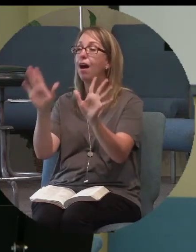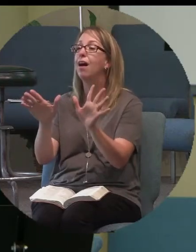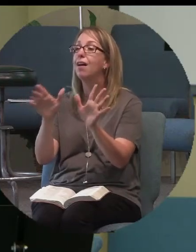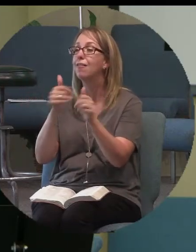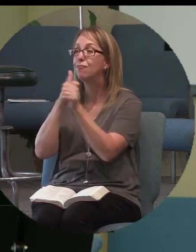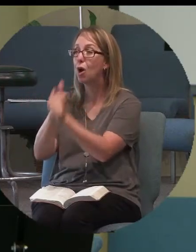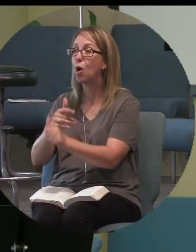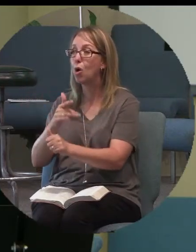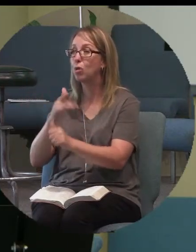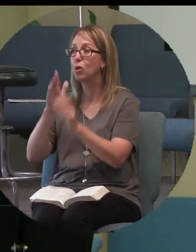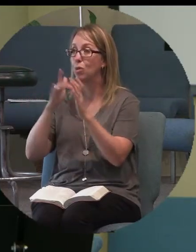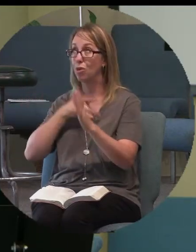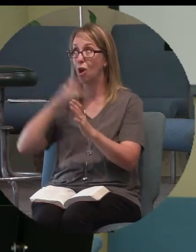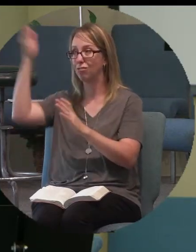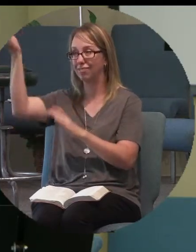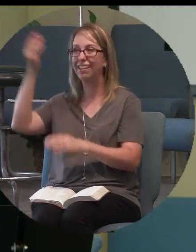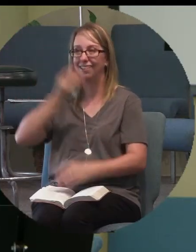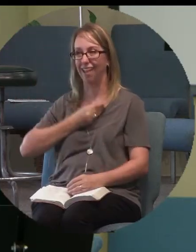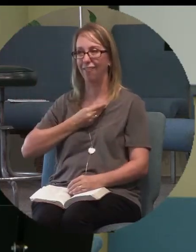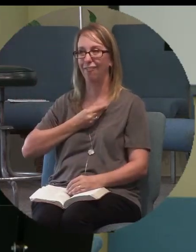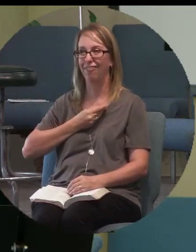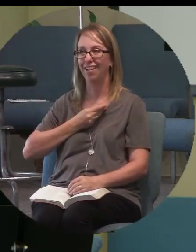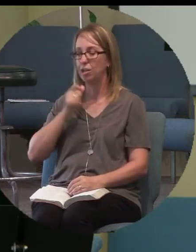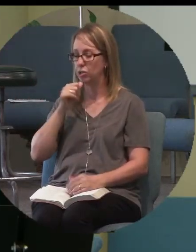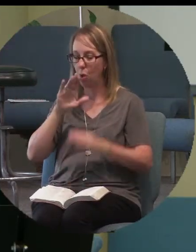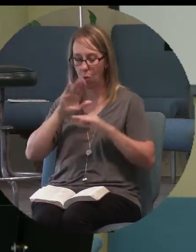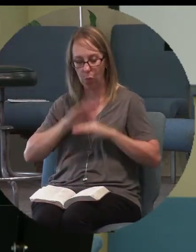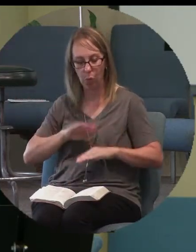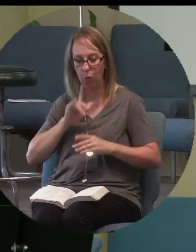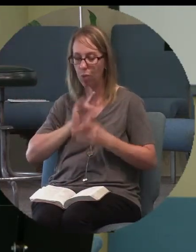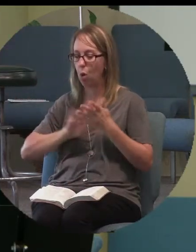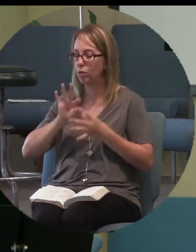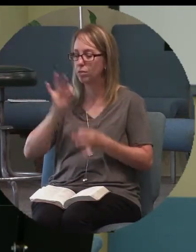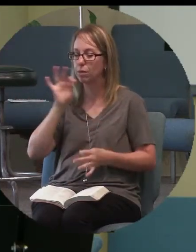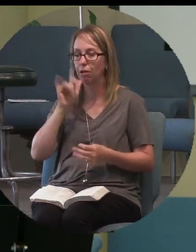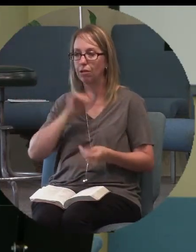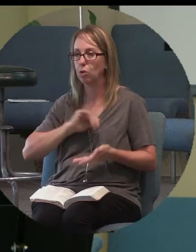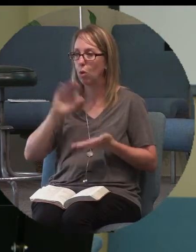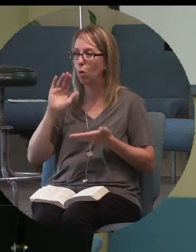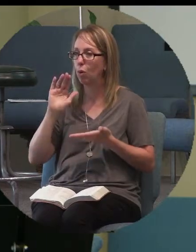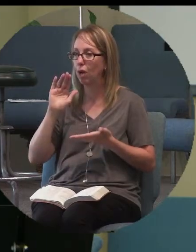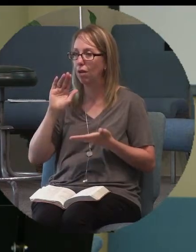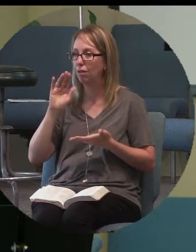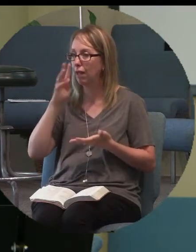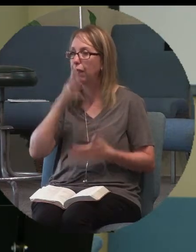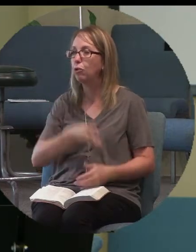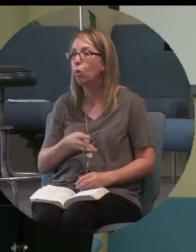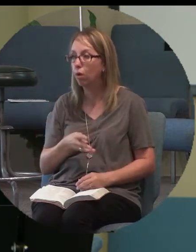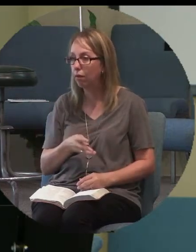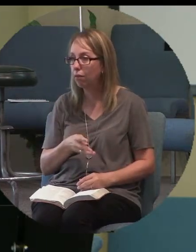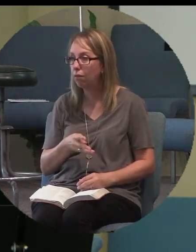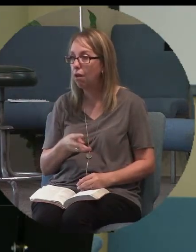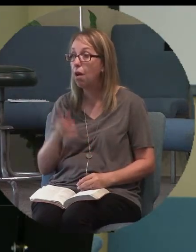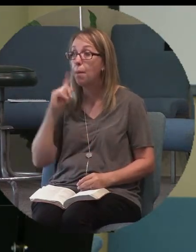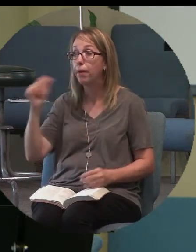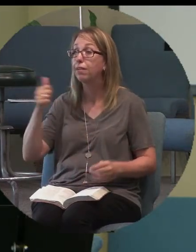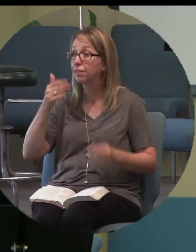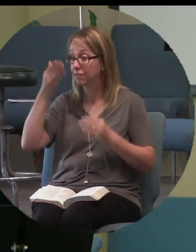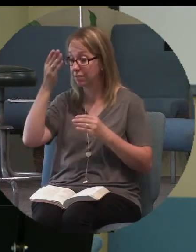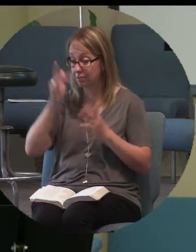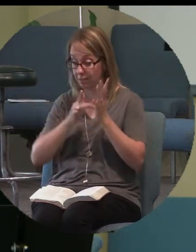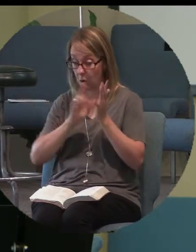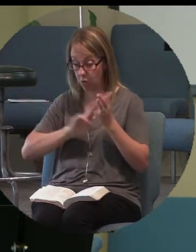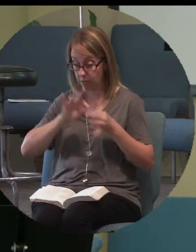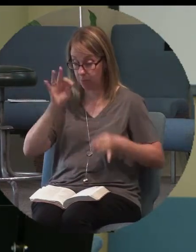Don't push it aside. Don't stifle my Holy Spirit. Don't quench my Holy Spirit. Because he's going to guide you through life.